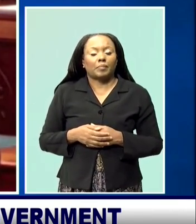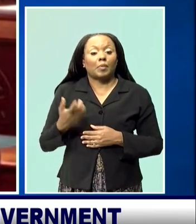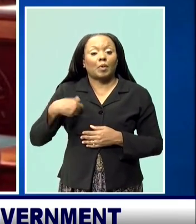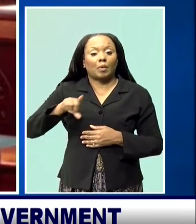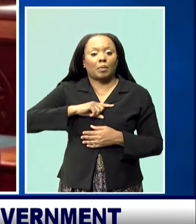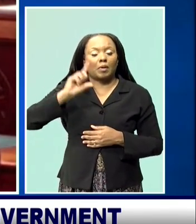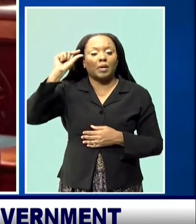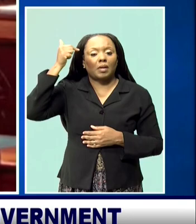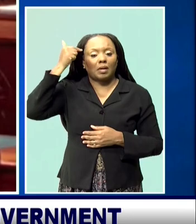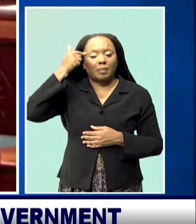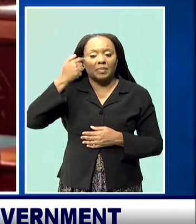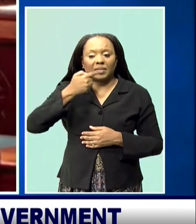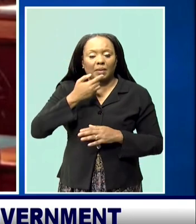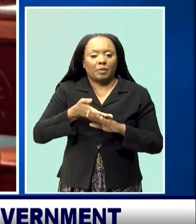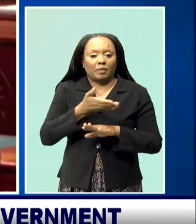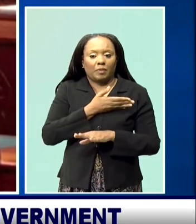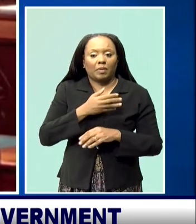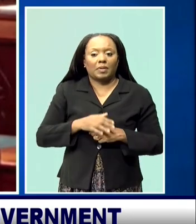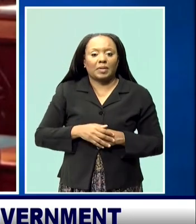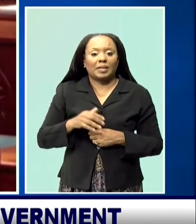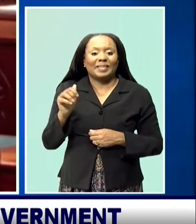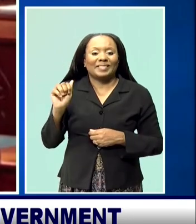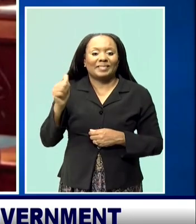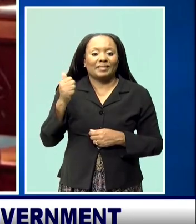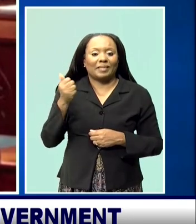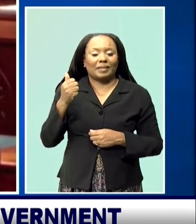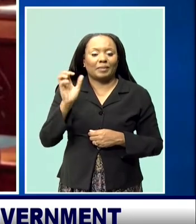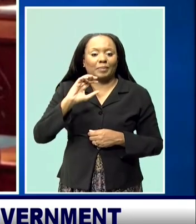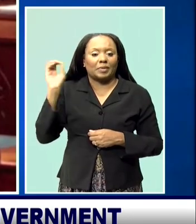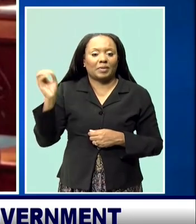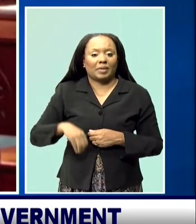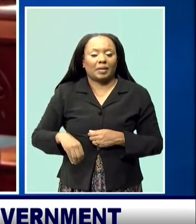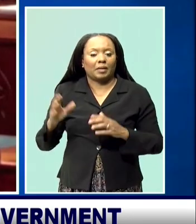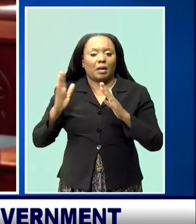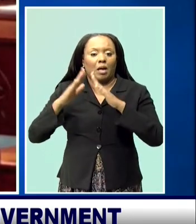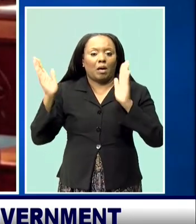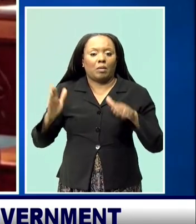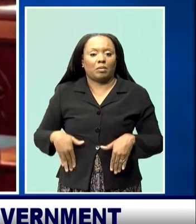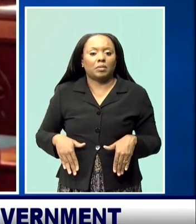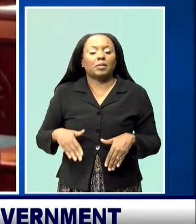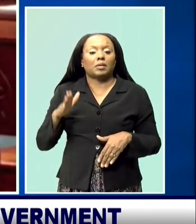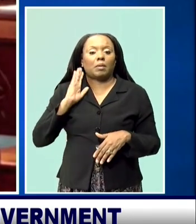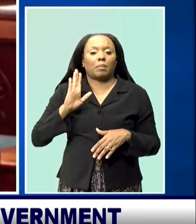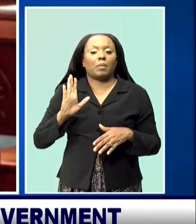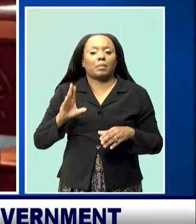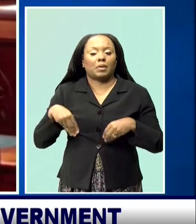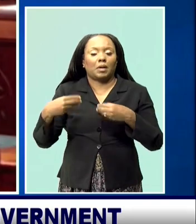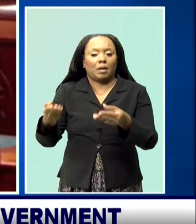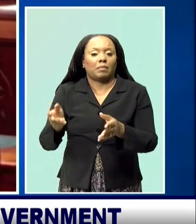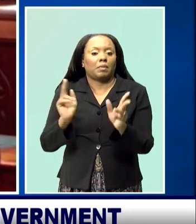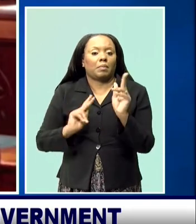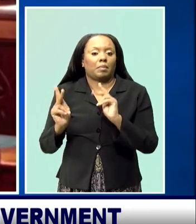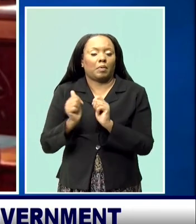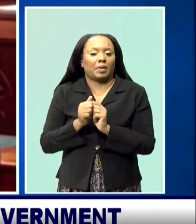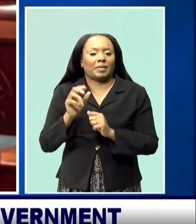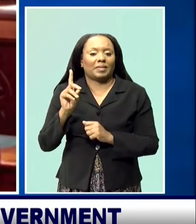10% of those houses will be allocated to persons with disabilities, Mr. Speaker.